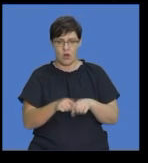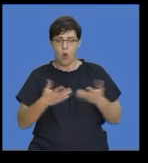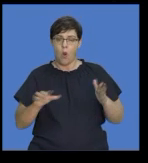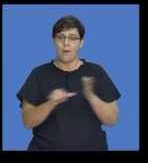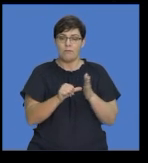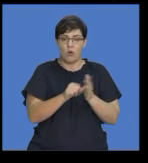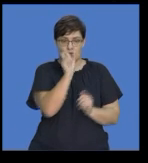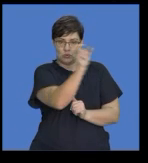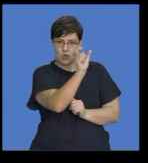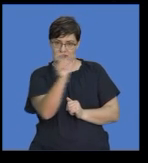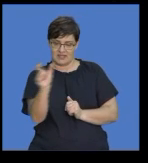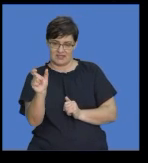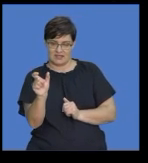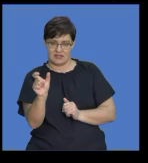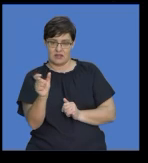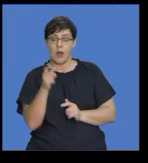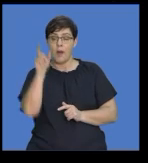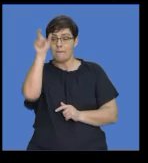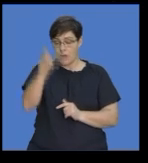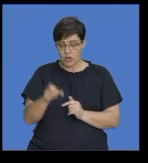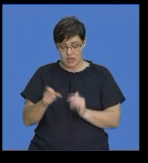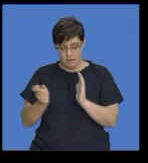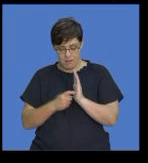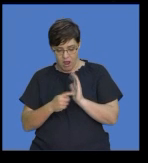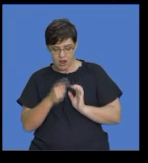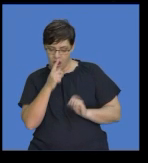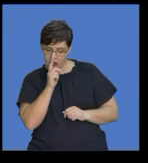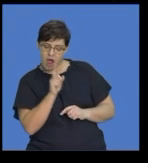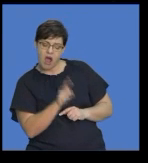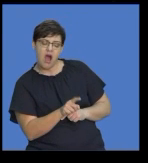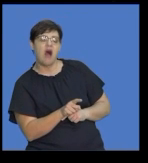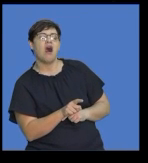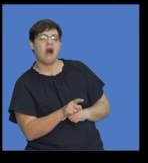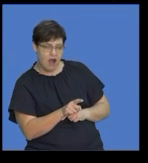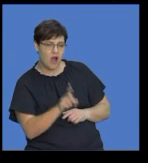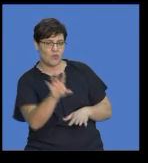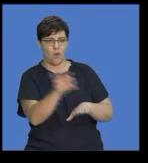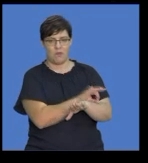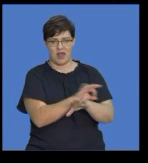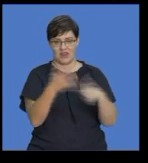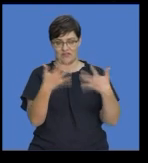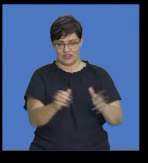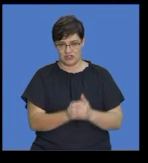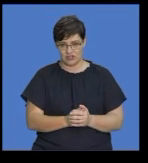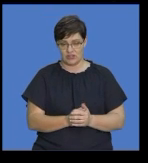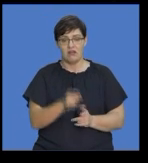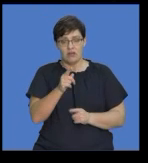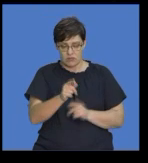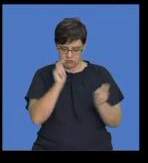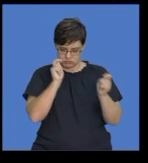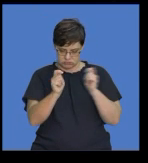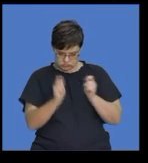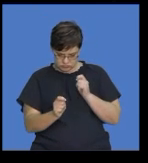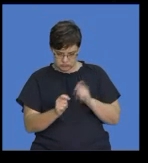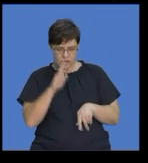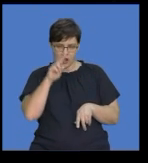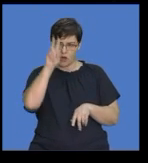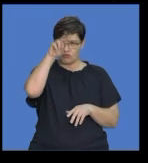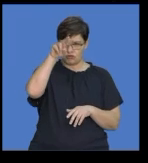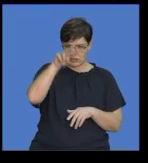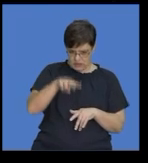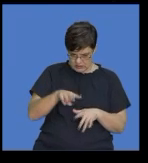allows the person marking your script to see that some sort of planning was done. So need to edit and proofread your work.